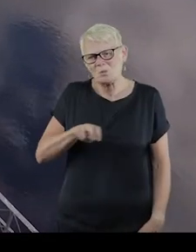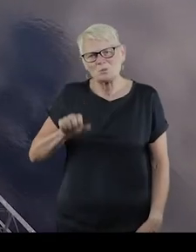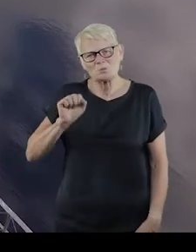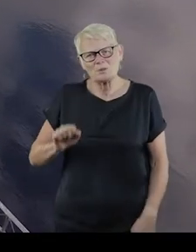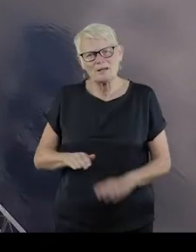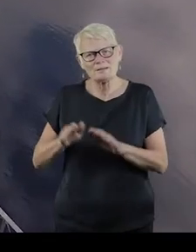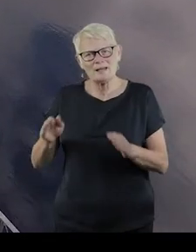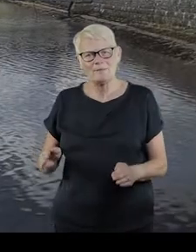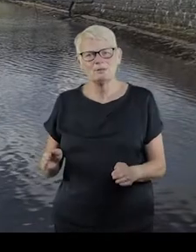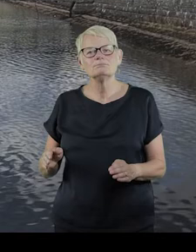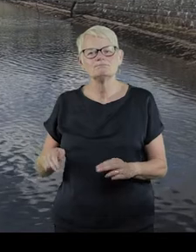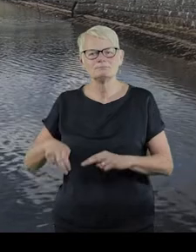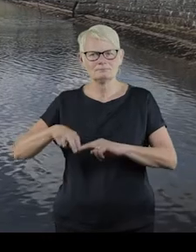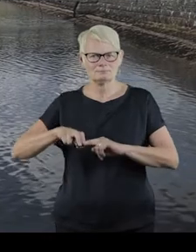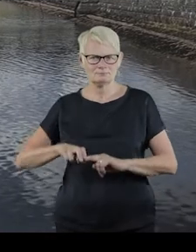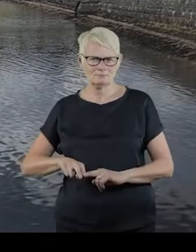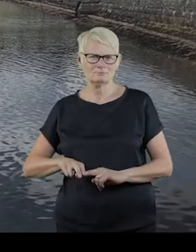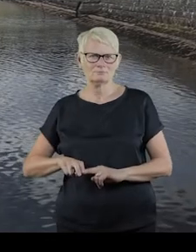table and sits.